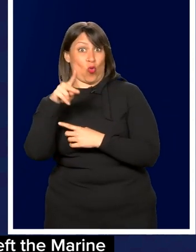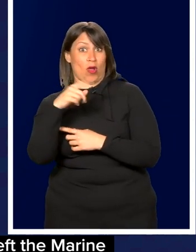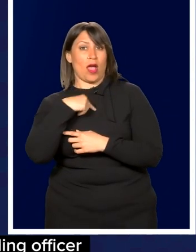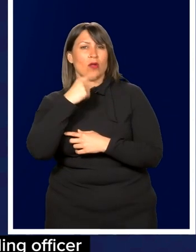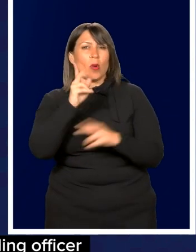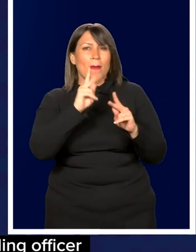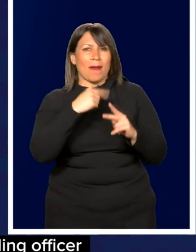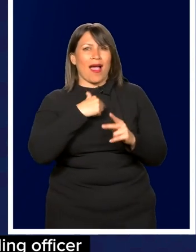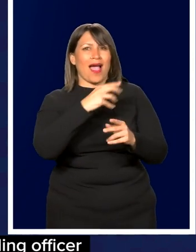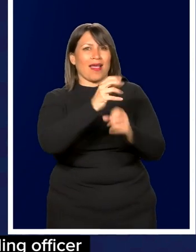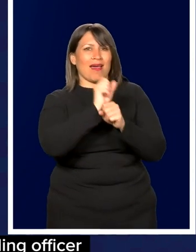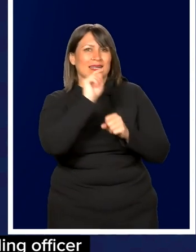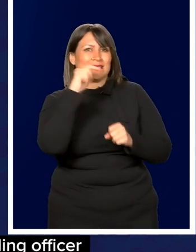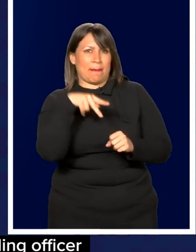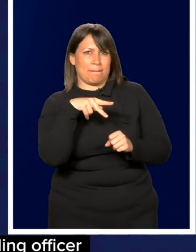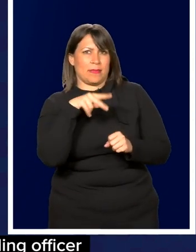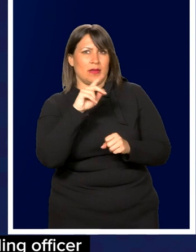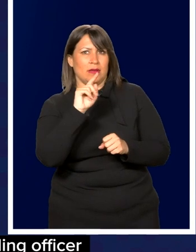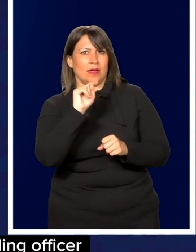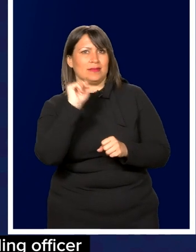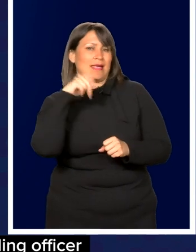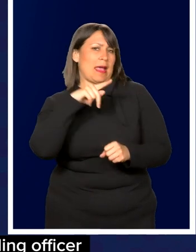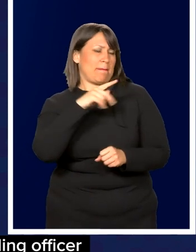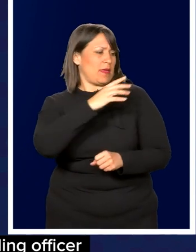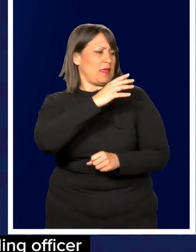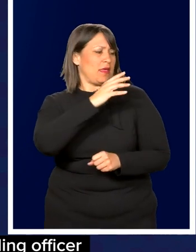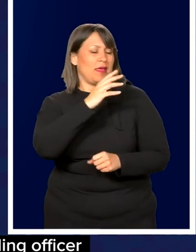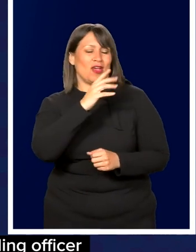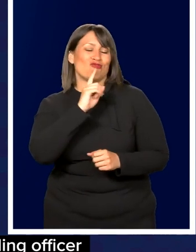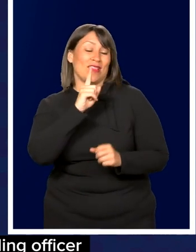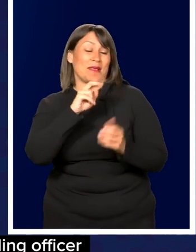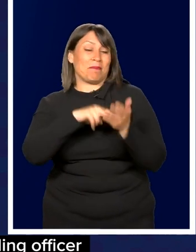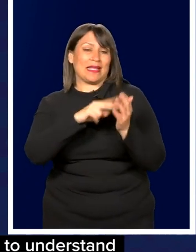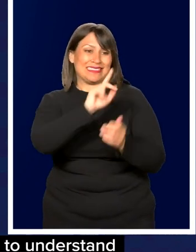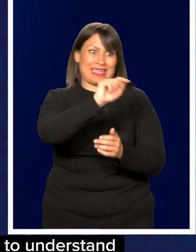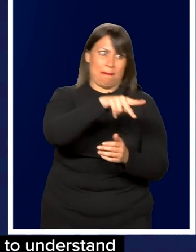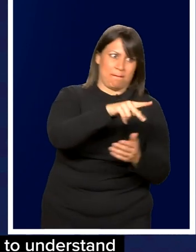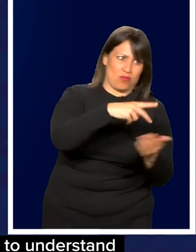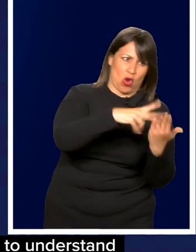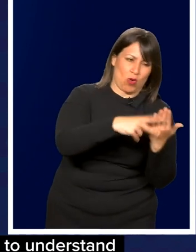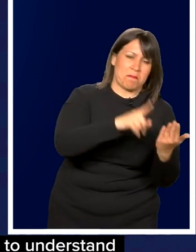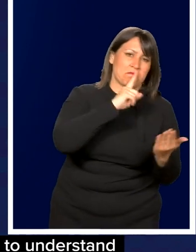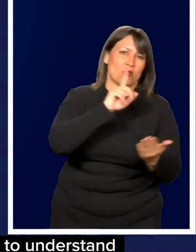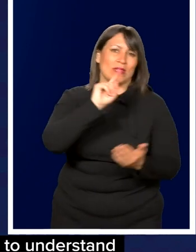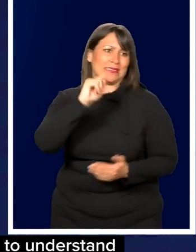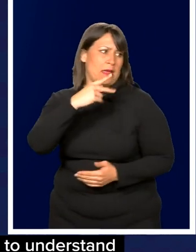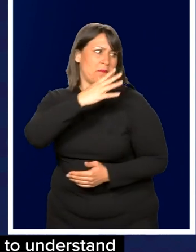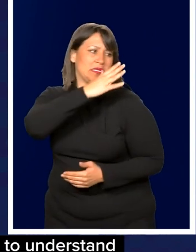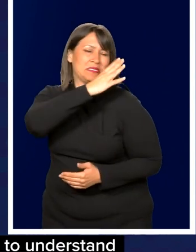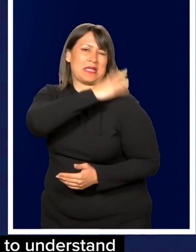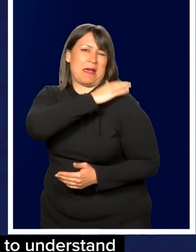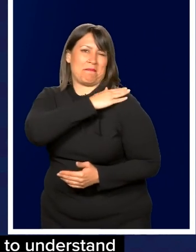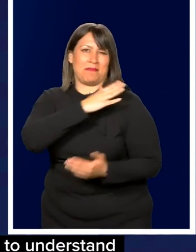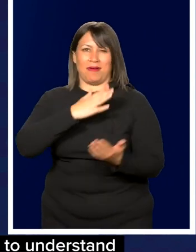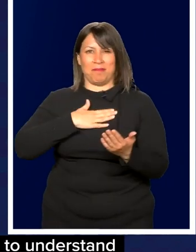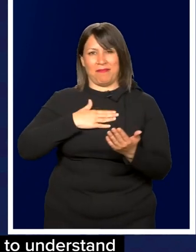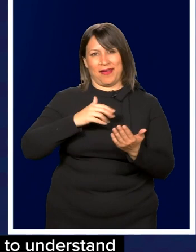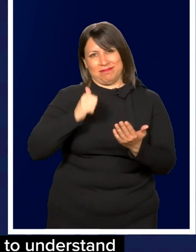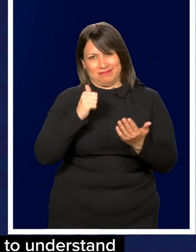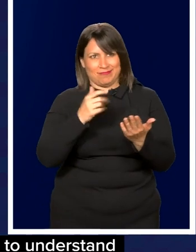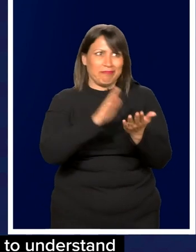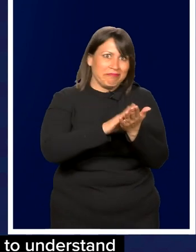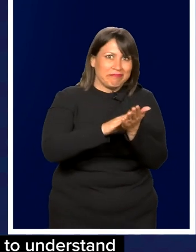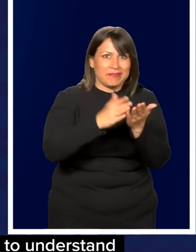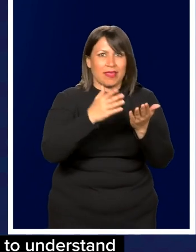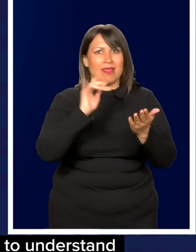I tell people that I've got a TAP, a TAP on the back from my commanding officer saying, see you later, thanks. This is a true program for separation